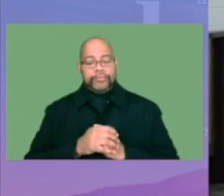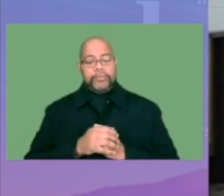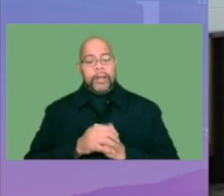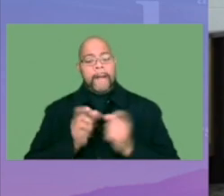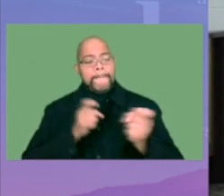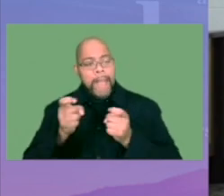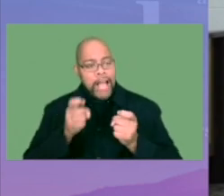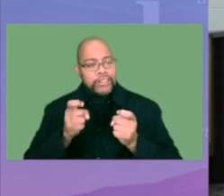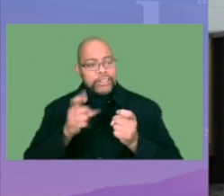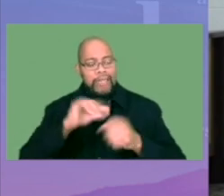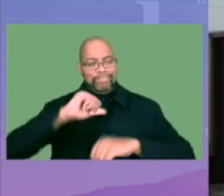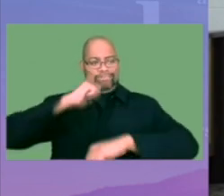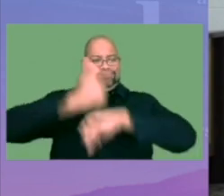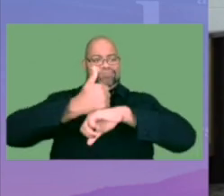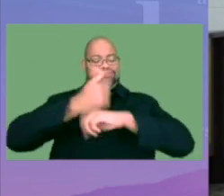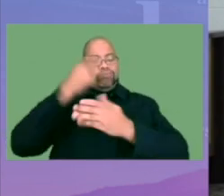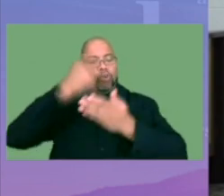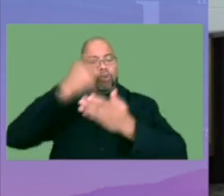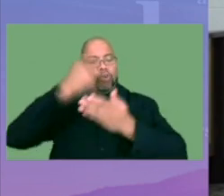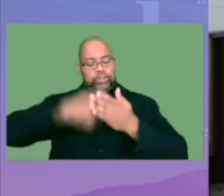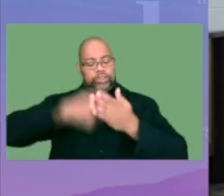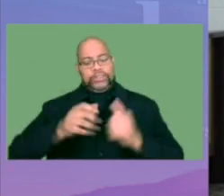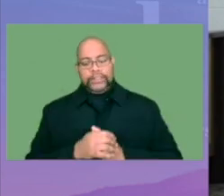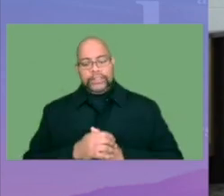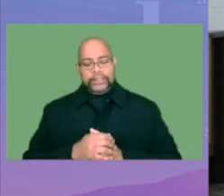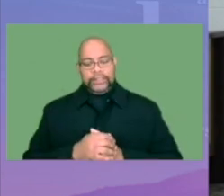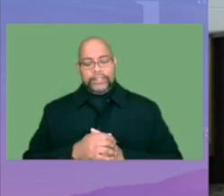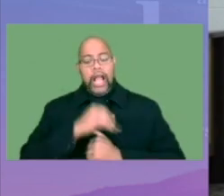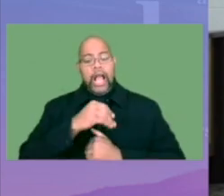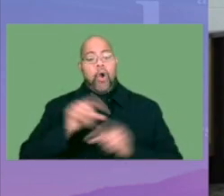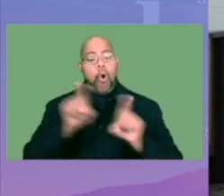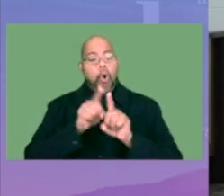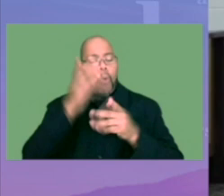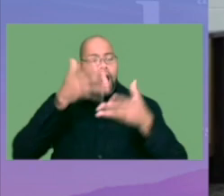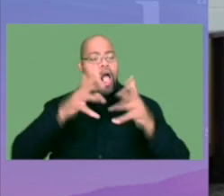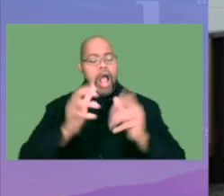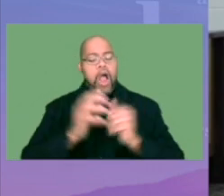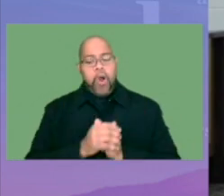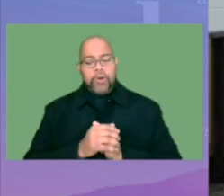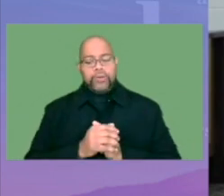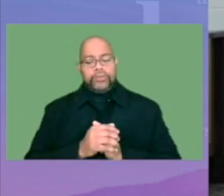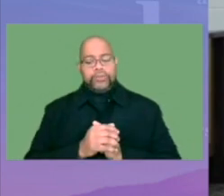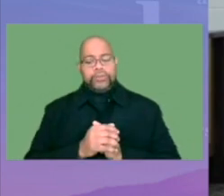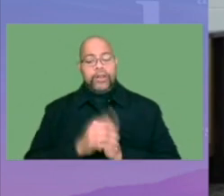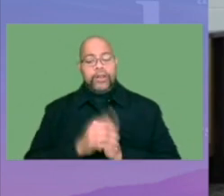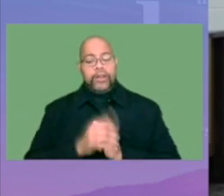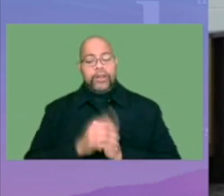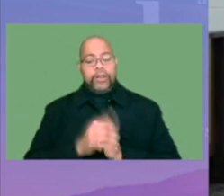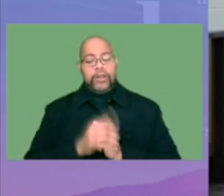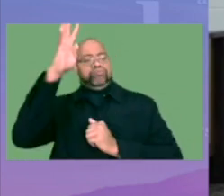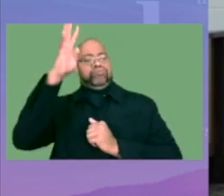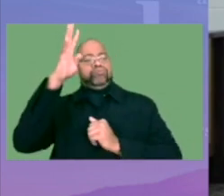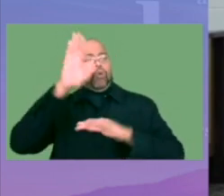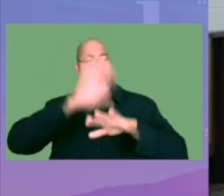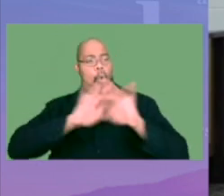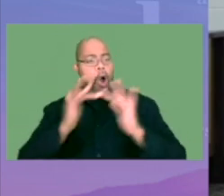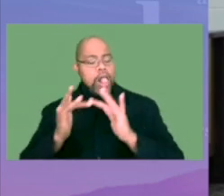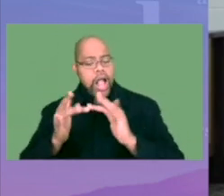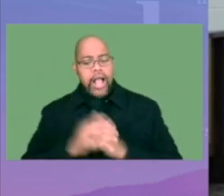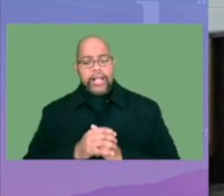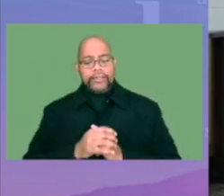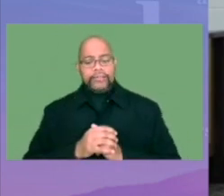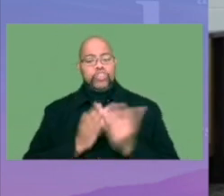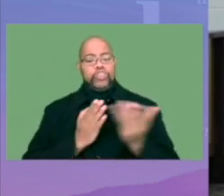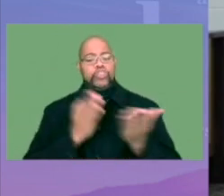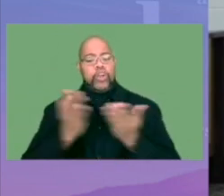managing and implementation costs, and they will also allow for the creation